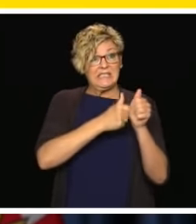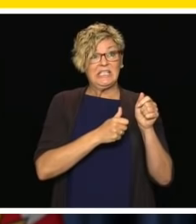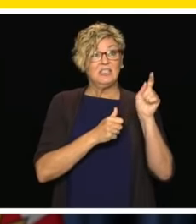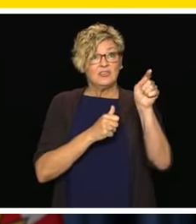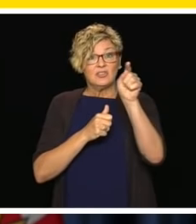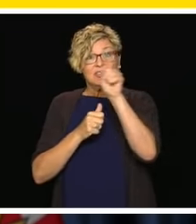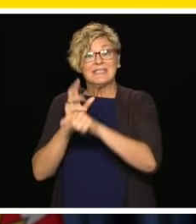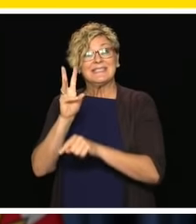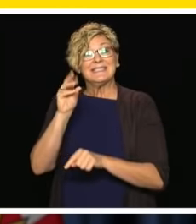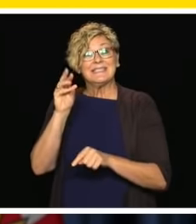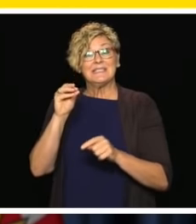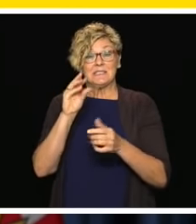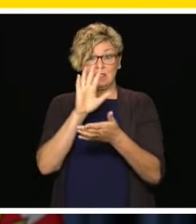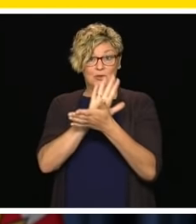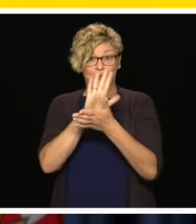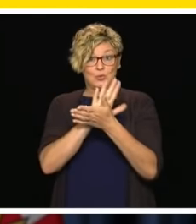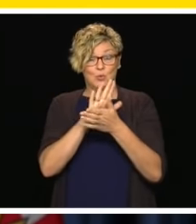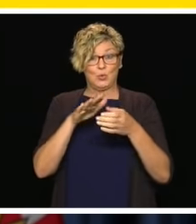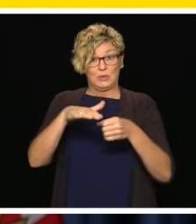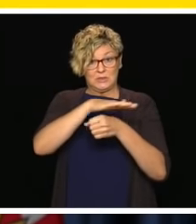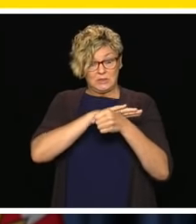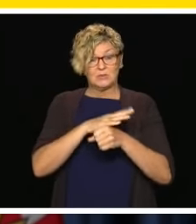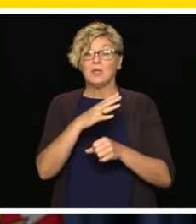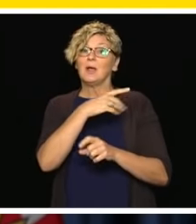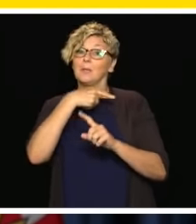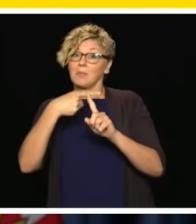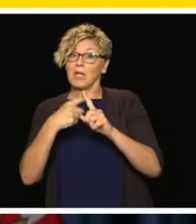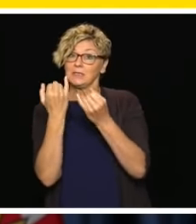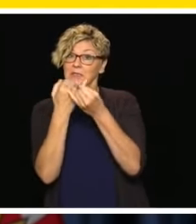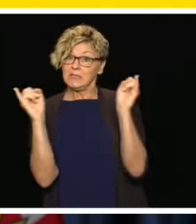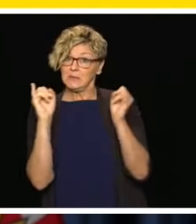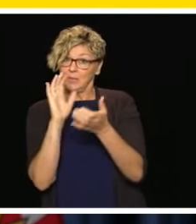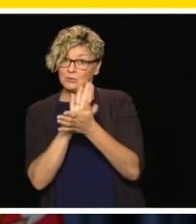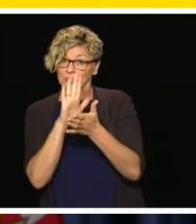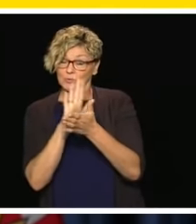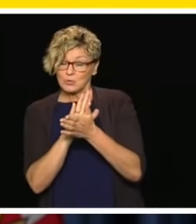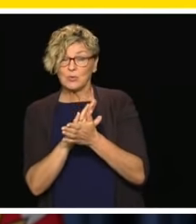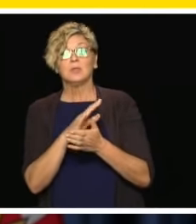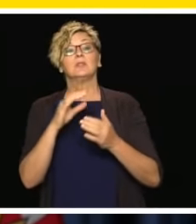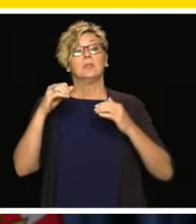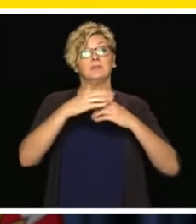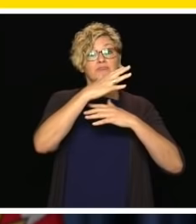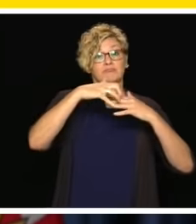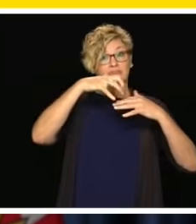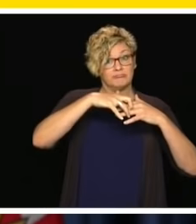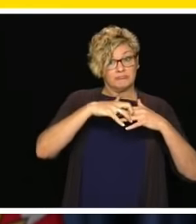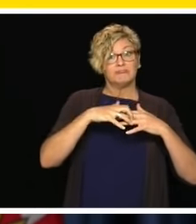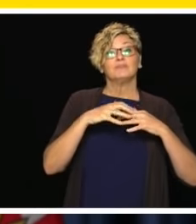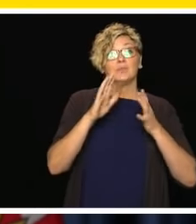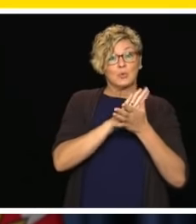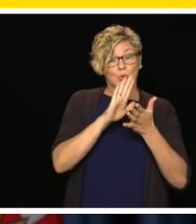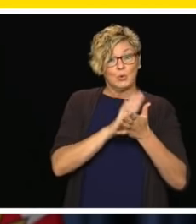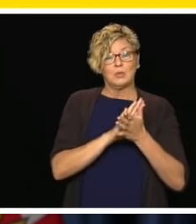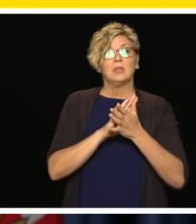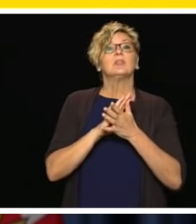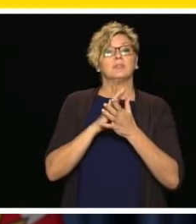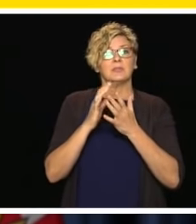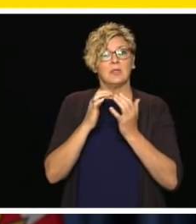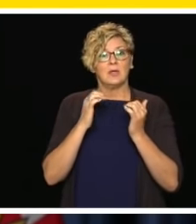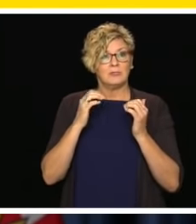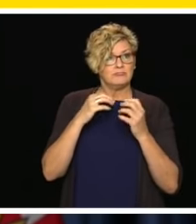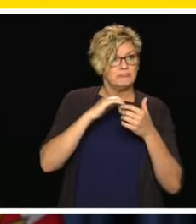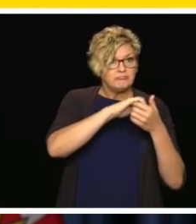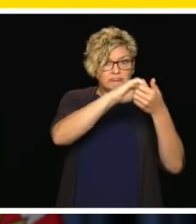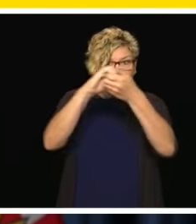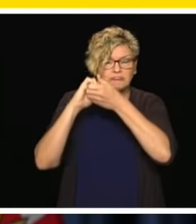districts, independent schools, First Nations, teachers, support staff, school leaders, parents, all of BC's education partners